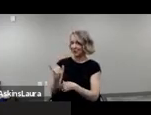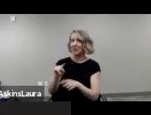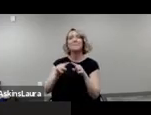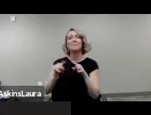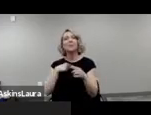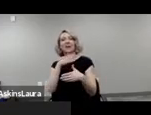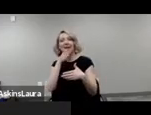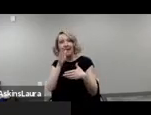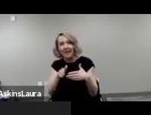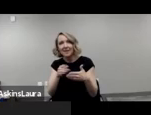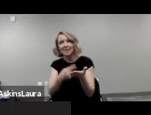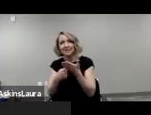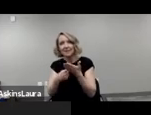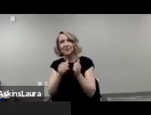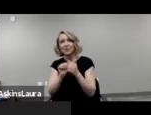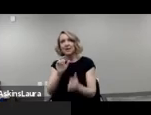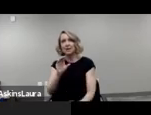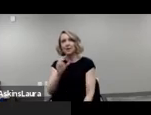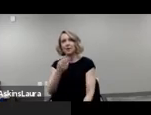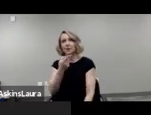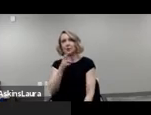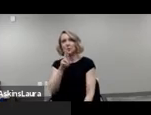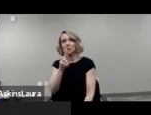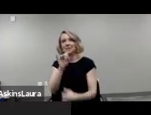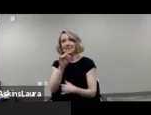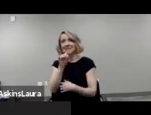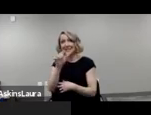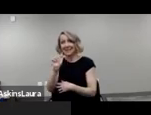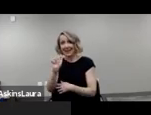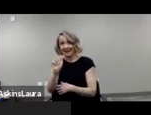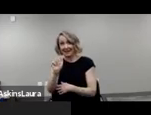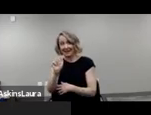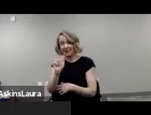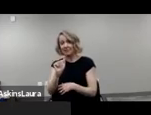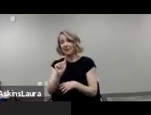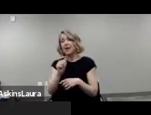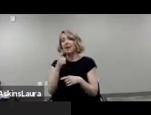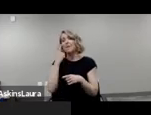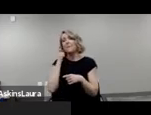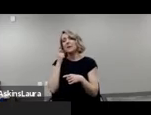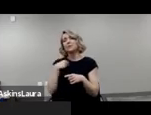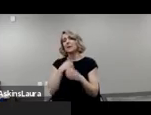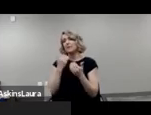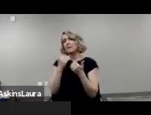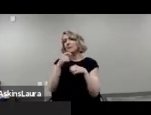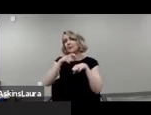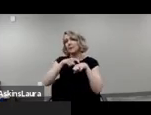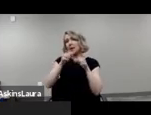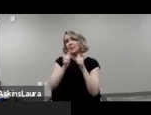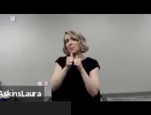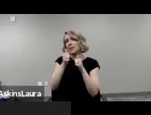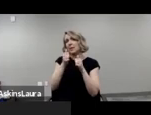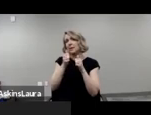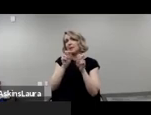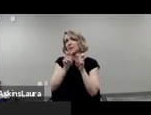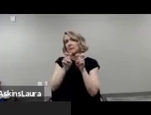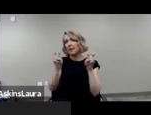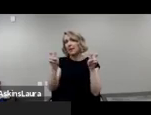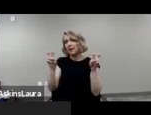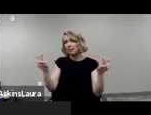with Christina. And the questions, um, because we have limited time with the panelists, I'm going to